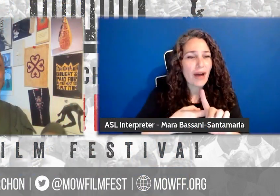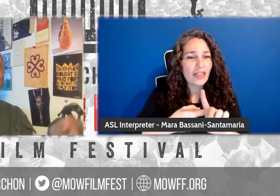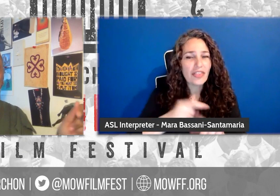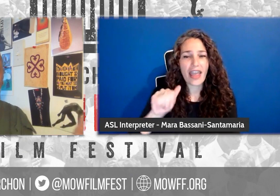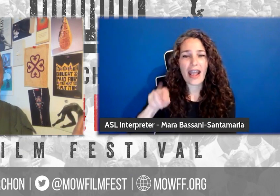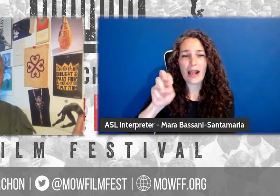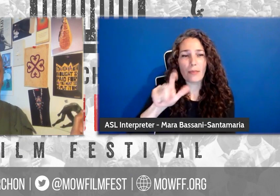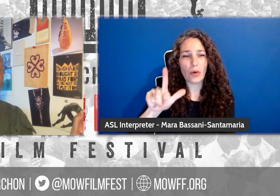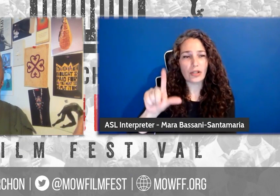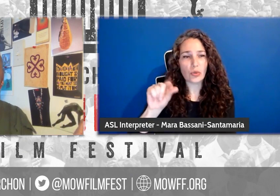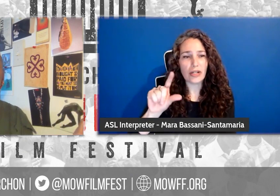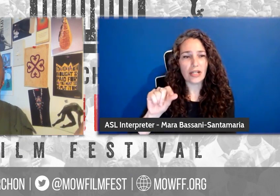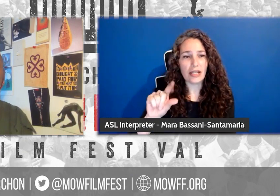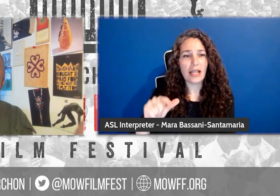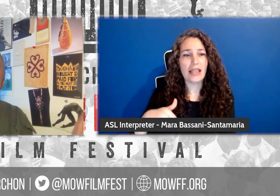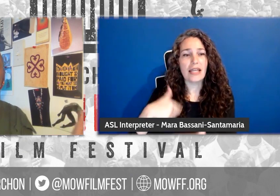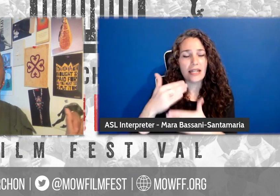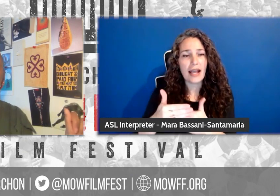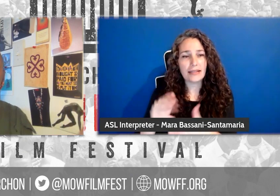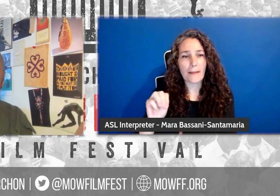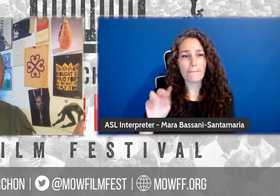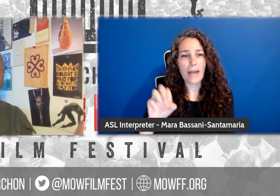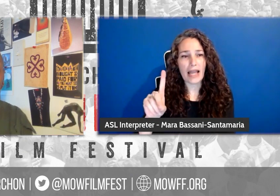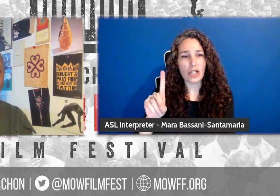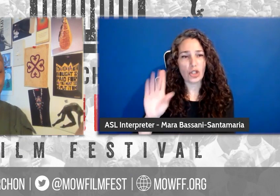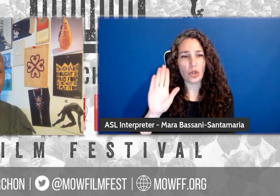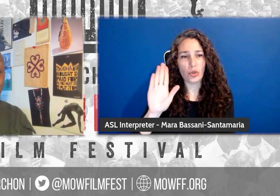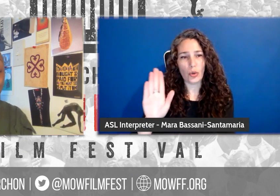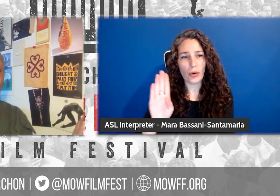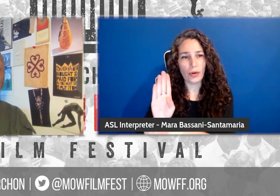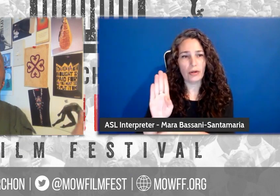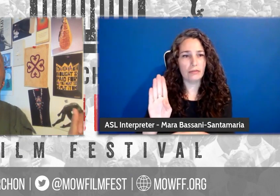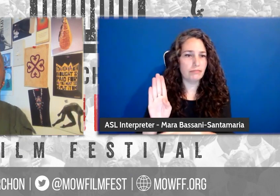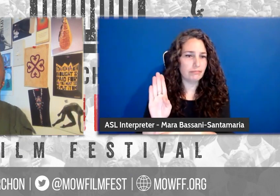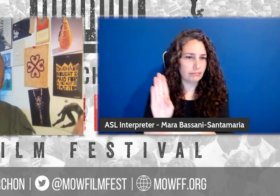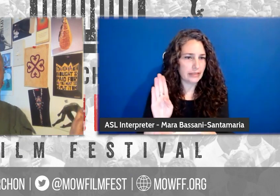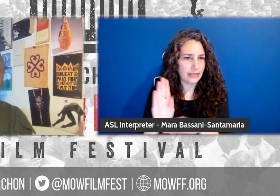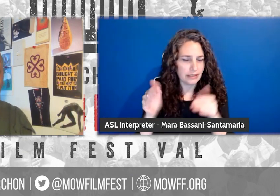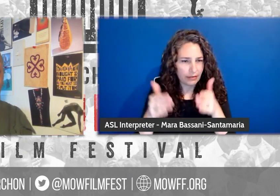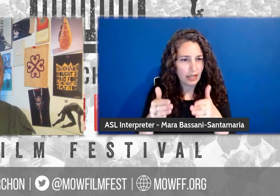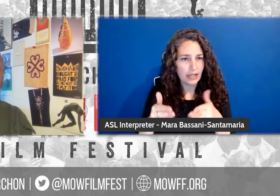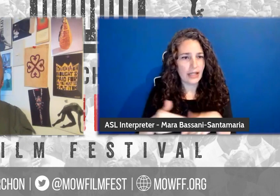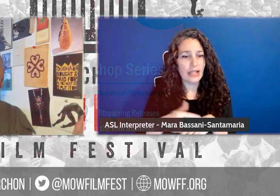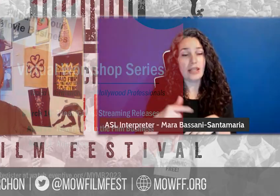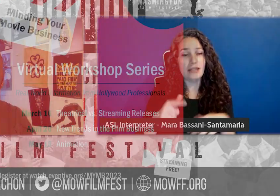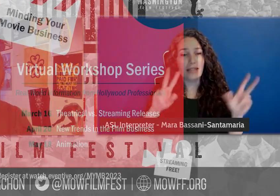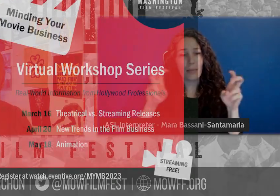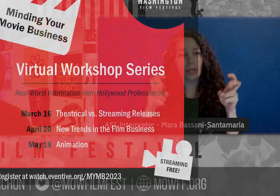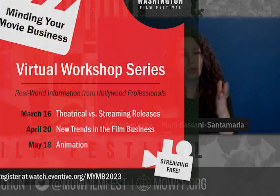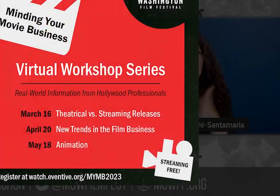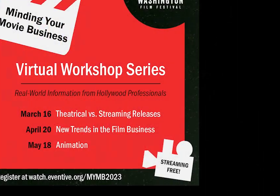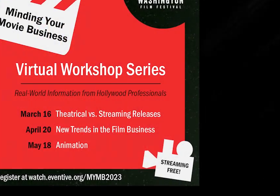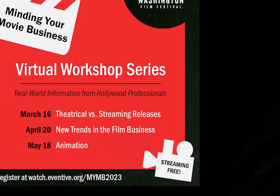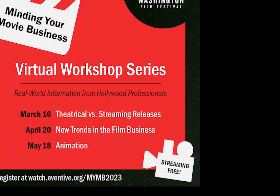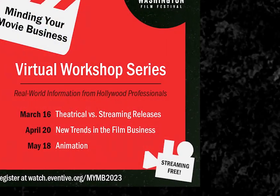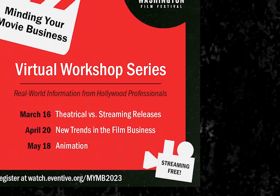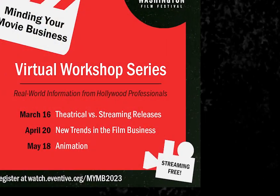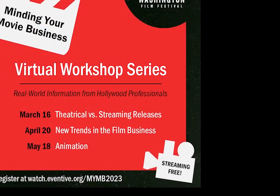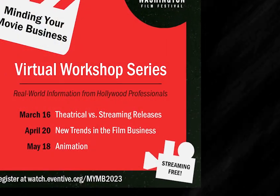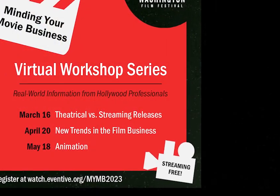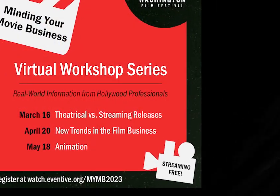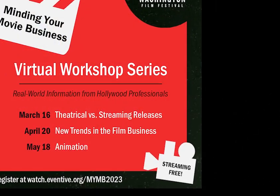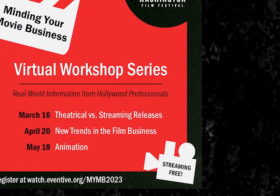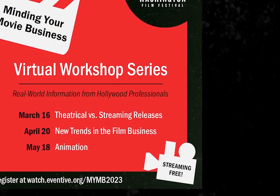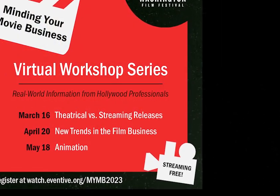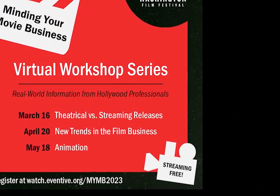Next month, on April 20th, our next Minding Your Movie Business workshop topic is New Trends in the Film